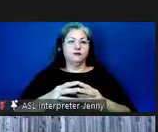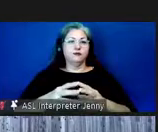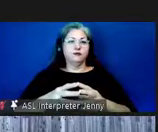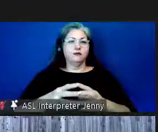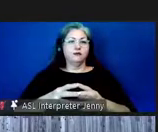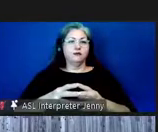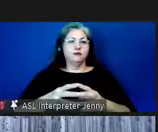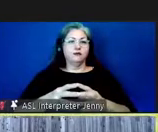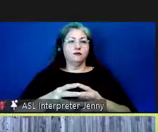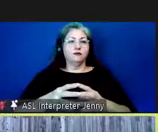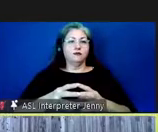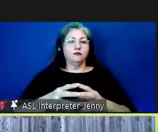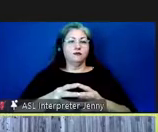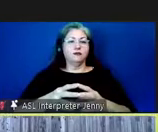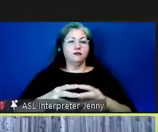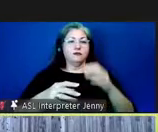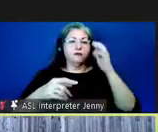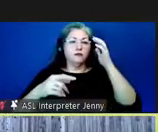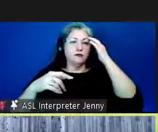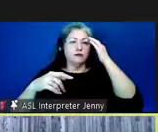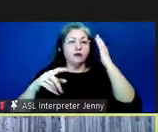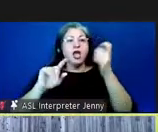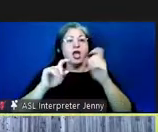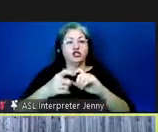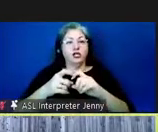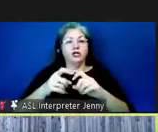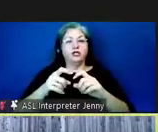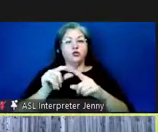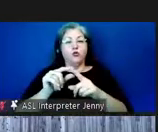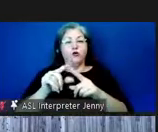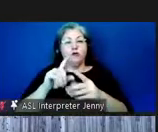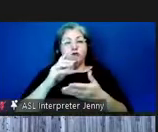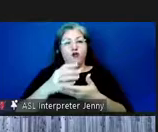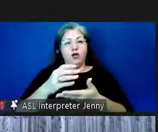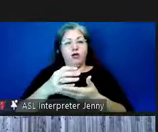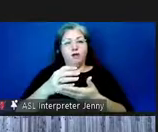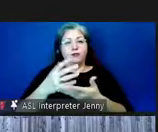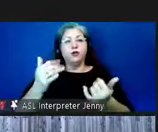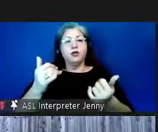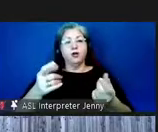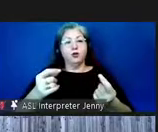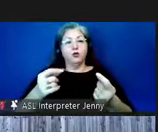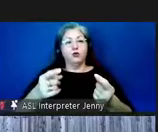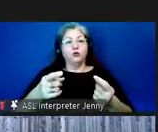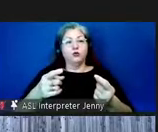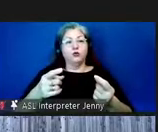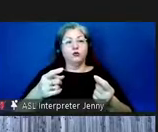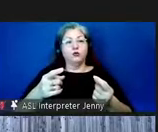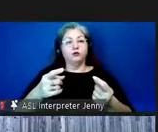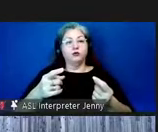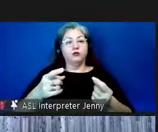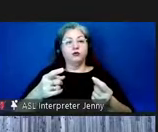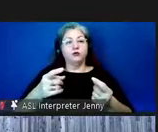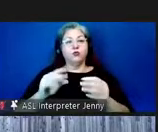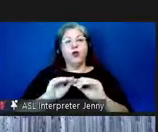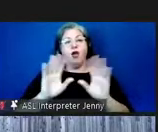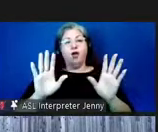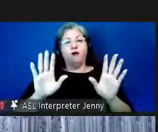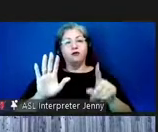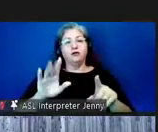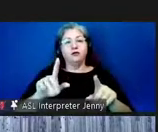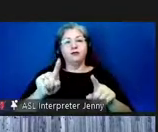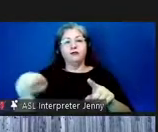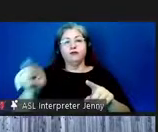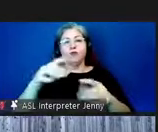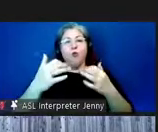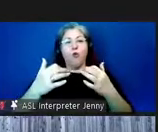so i changed the word for cup okay and then so we then do it so we just obviously you and the audience what we